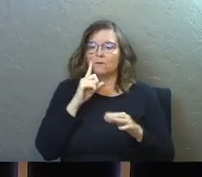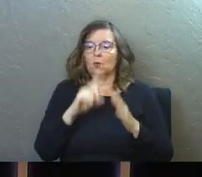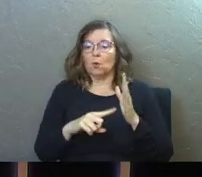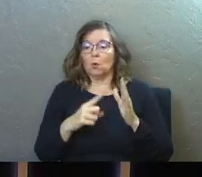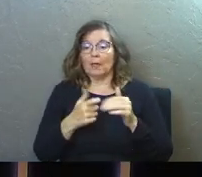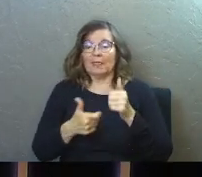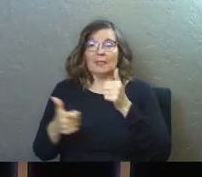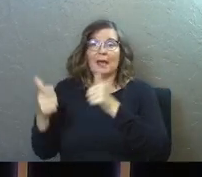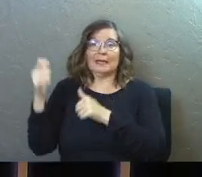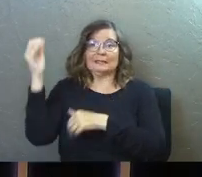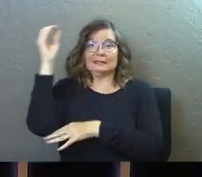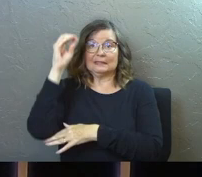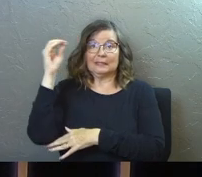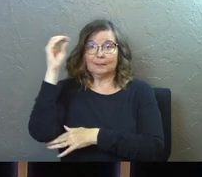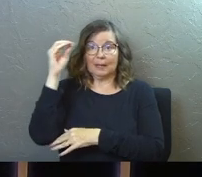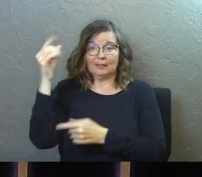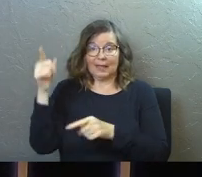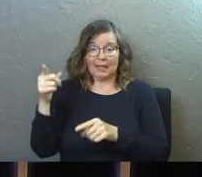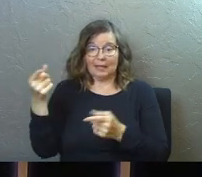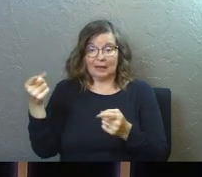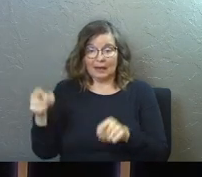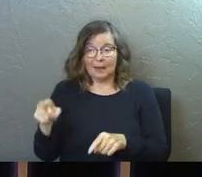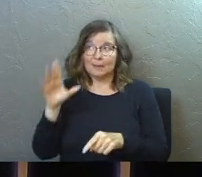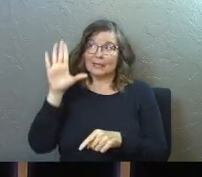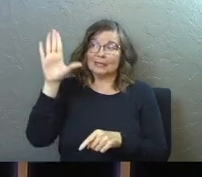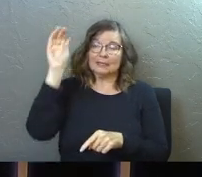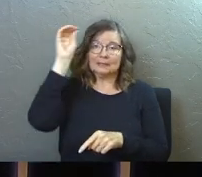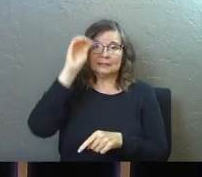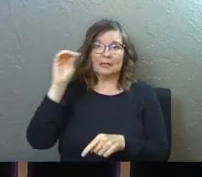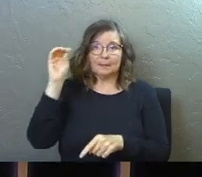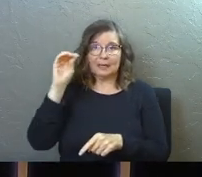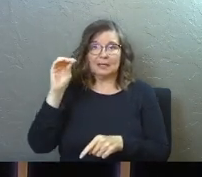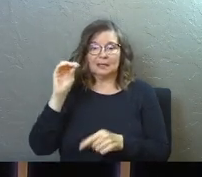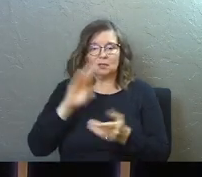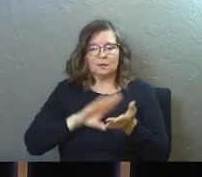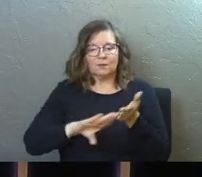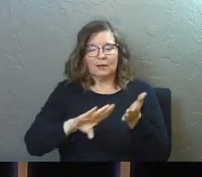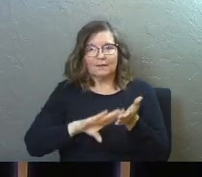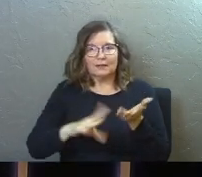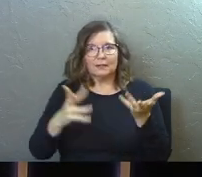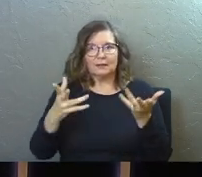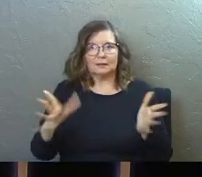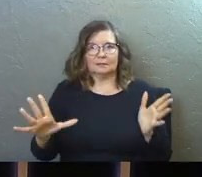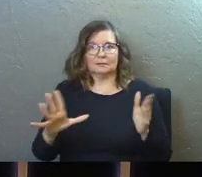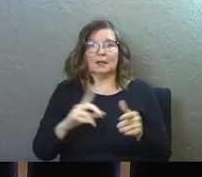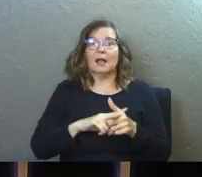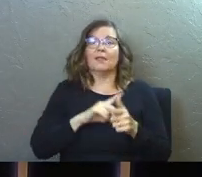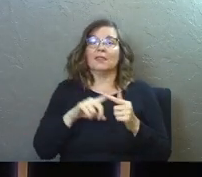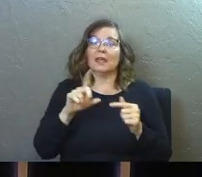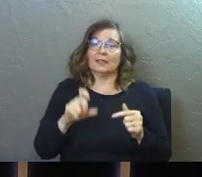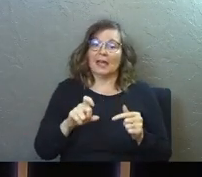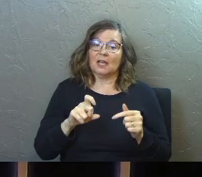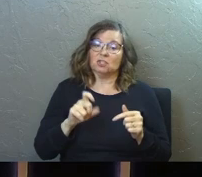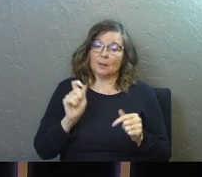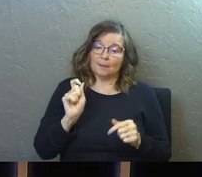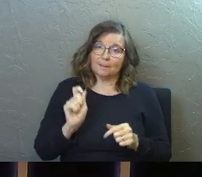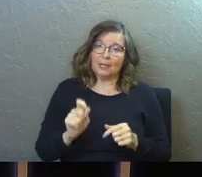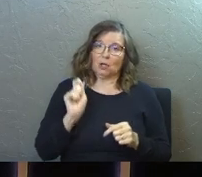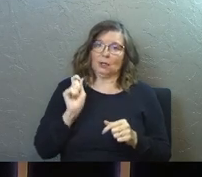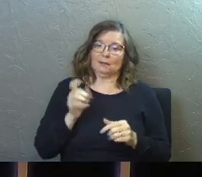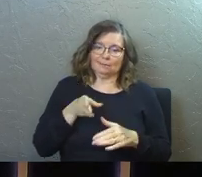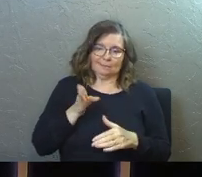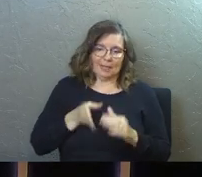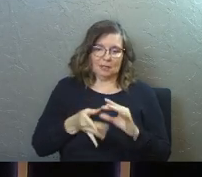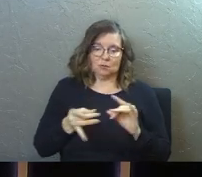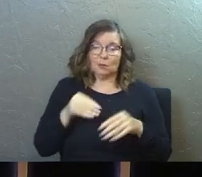far as the highest opinion that can ever be his opinion of you is forgiven. And that should be period. The end of the